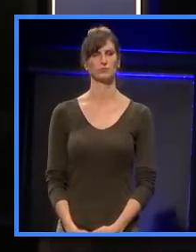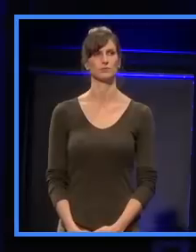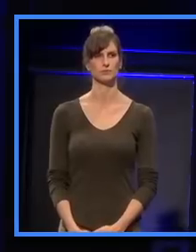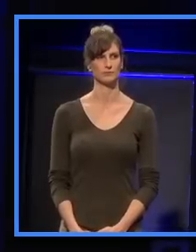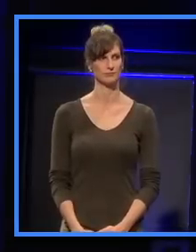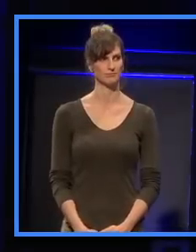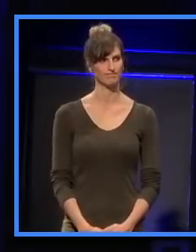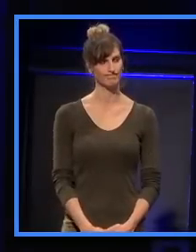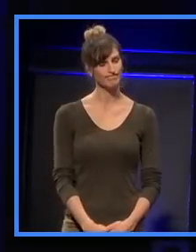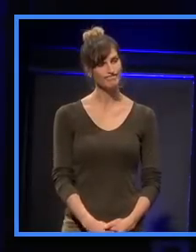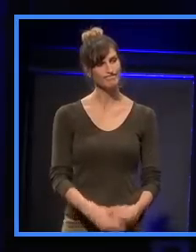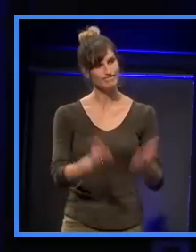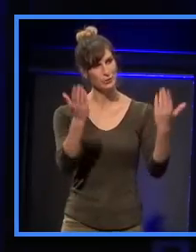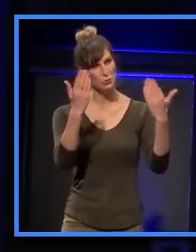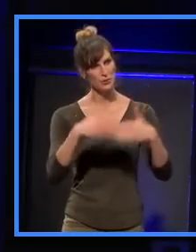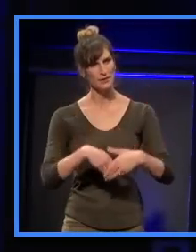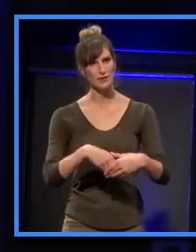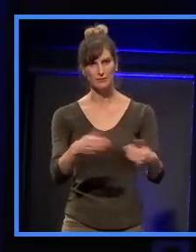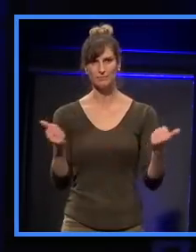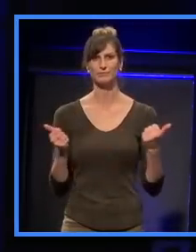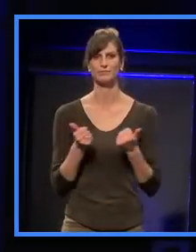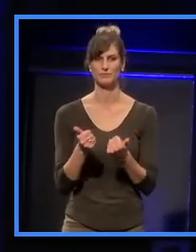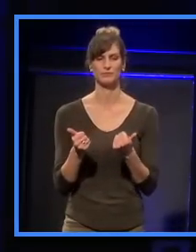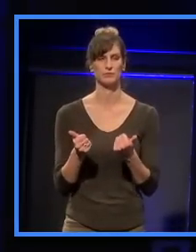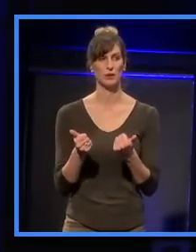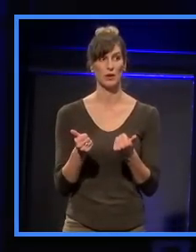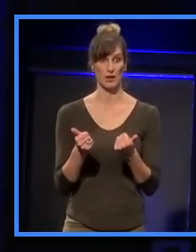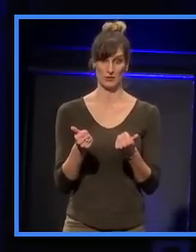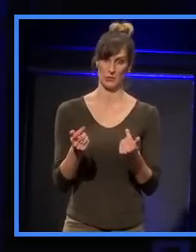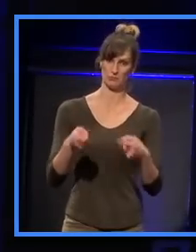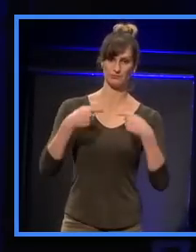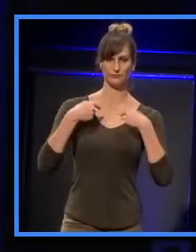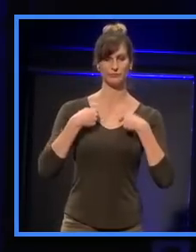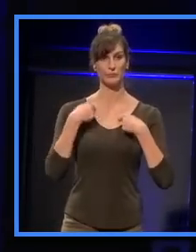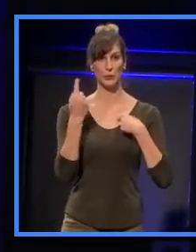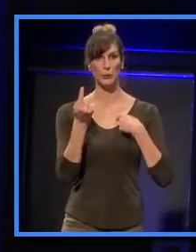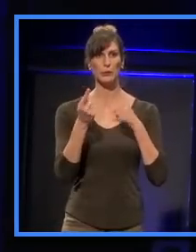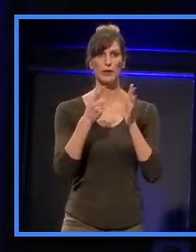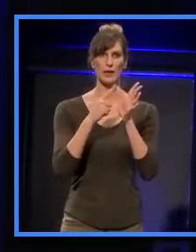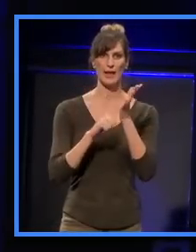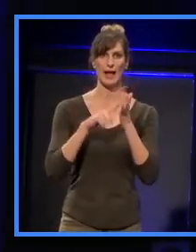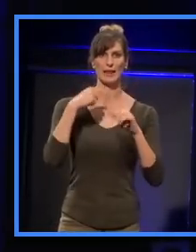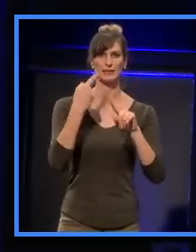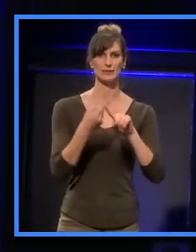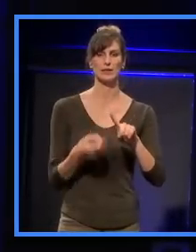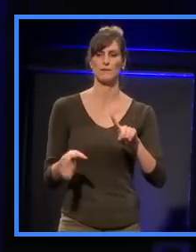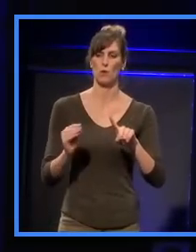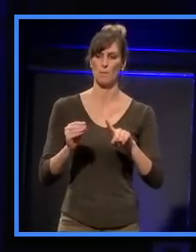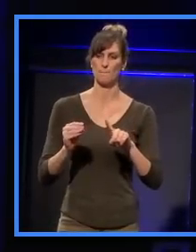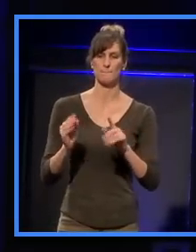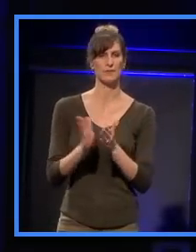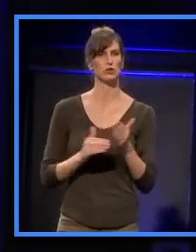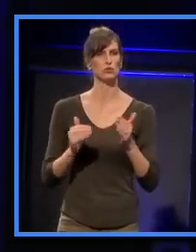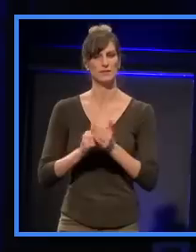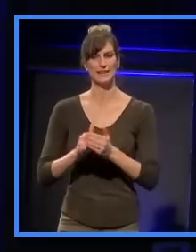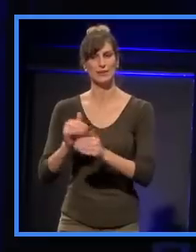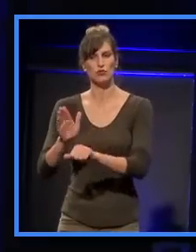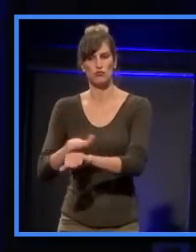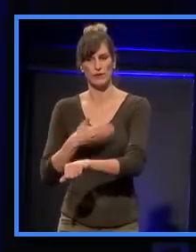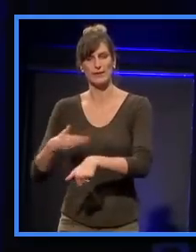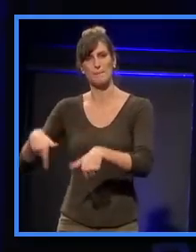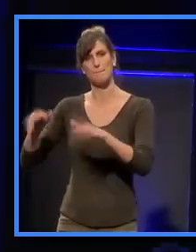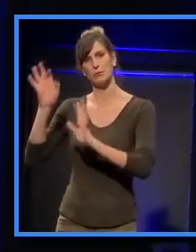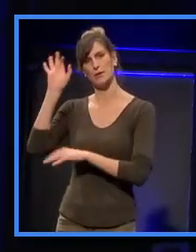Good evening, folks. So, as Ludo said, I'm Alex, and I'm from the New Zealand Green Building Council. What